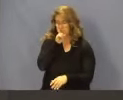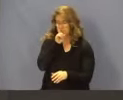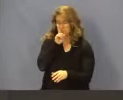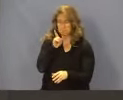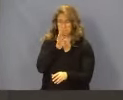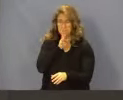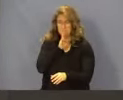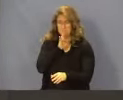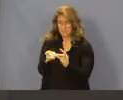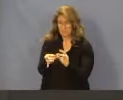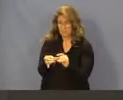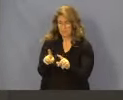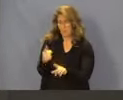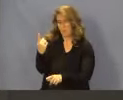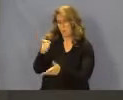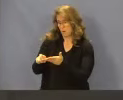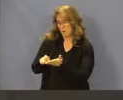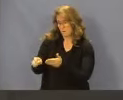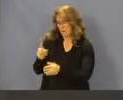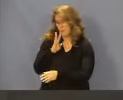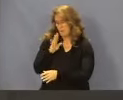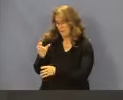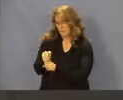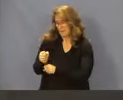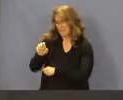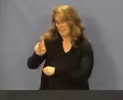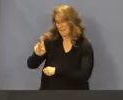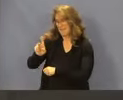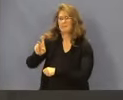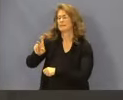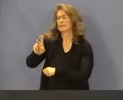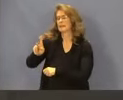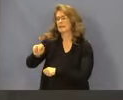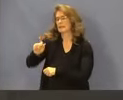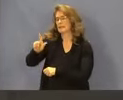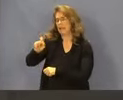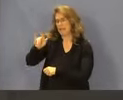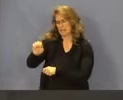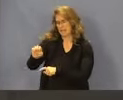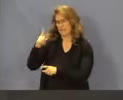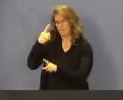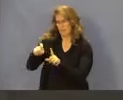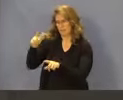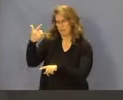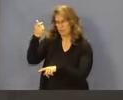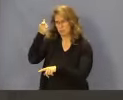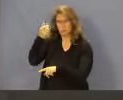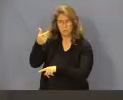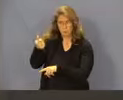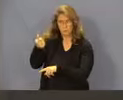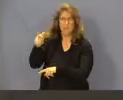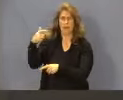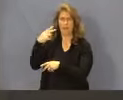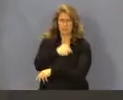written comment was received from Kaylee Nagel, president and CEO of the Georgia Hospital Association. The following summary of